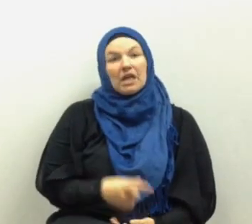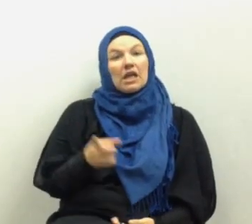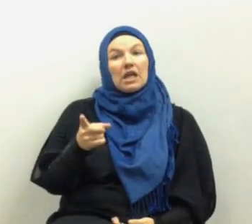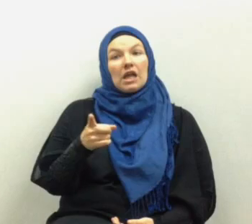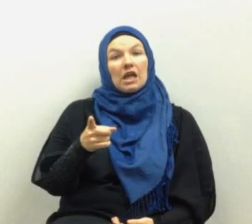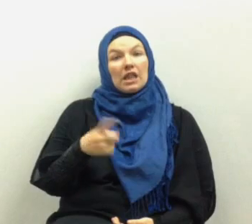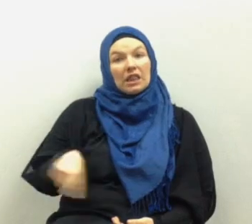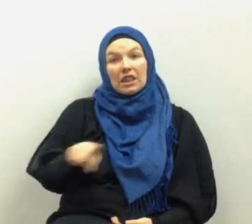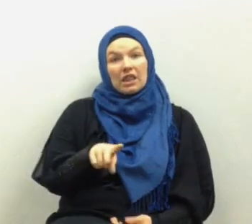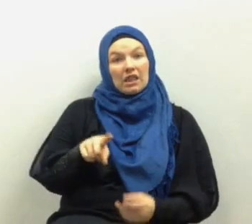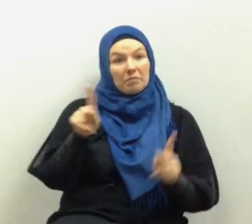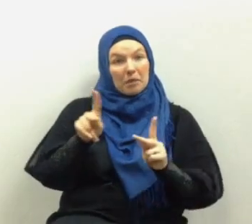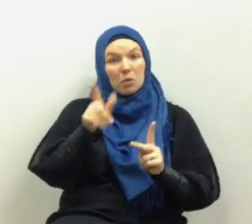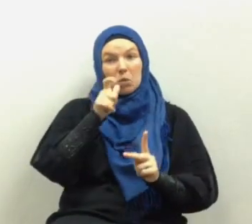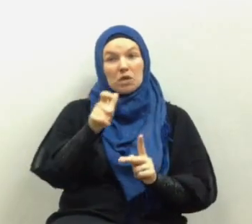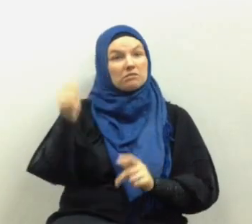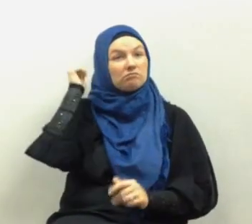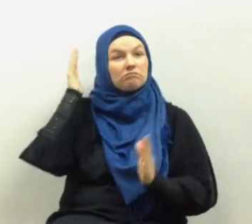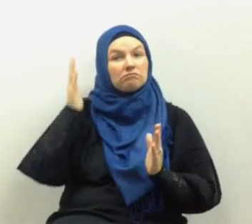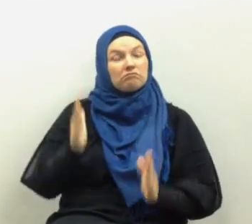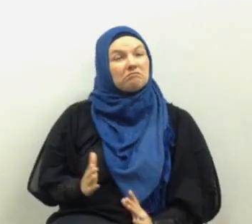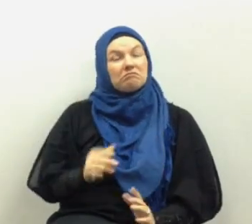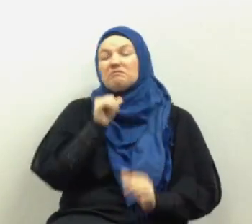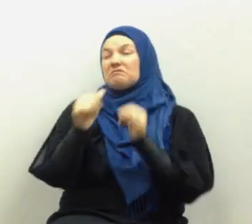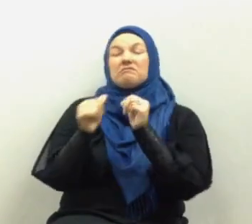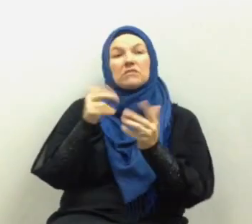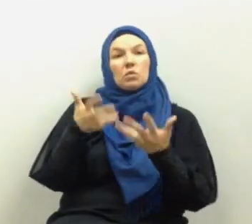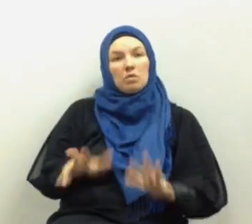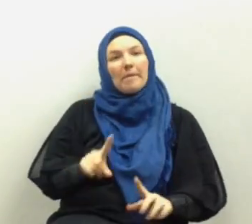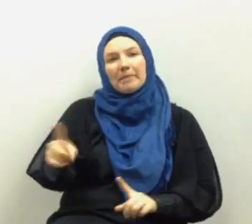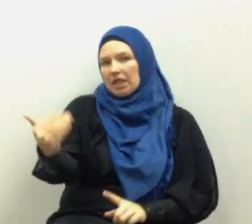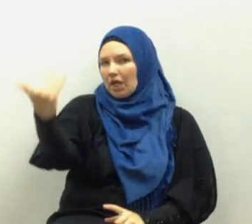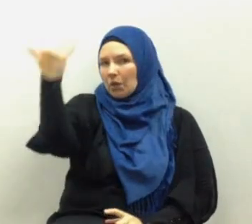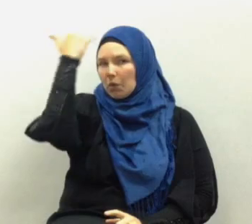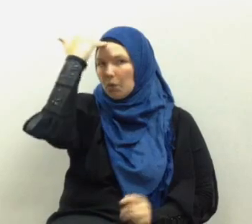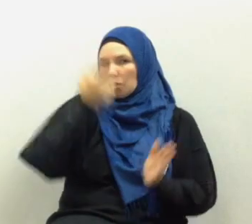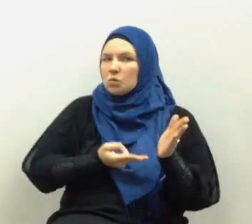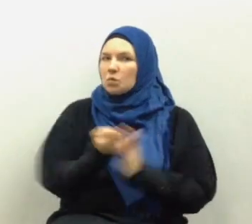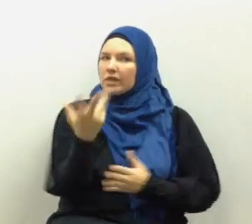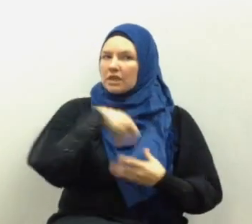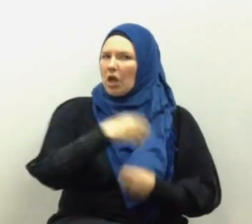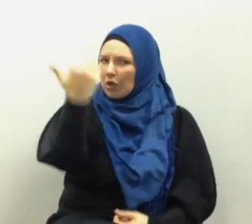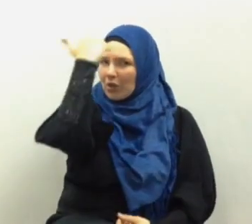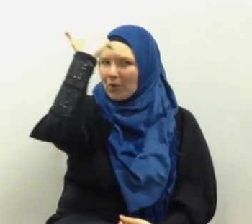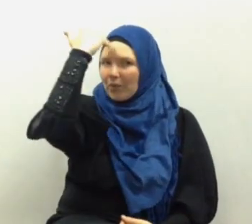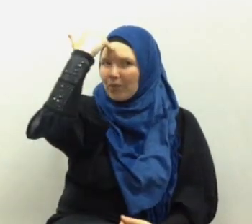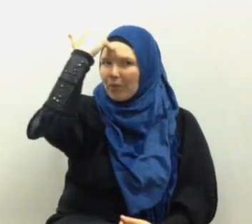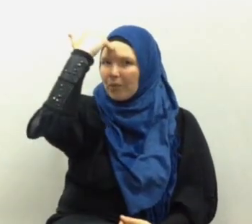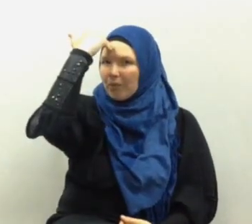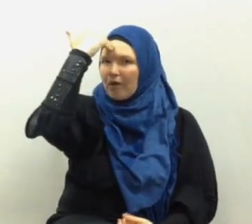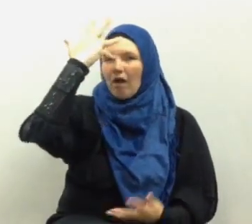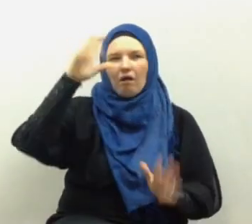they denied it but it has been settled as the truth in their souls